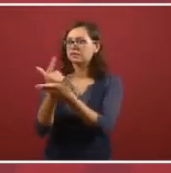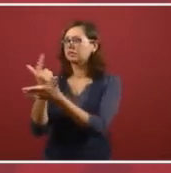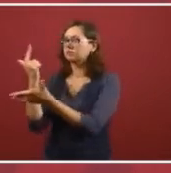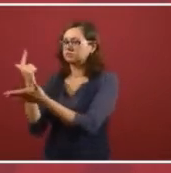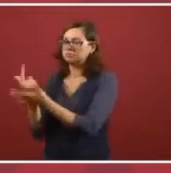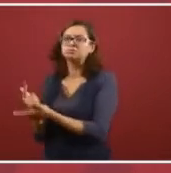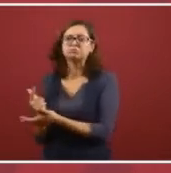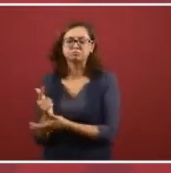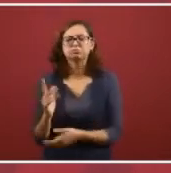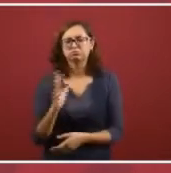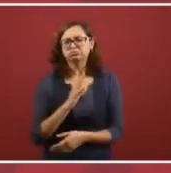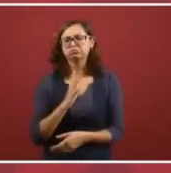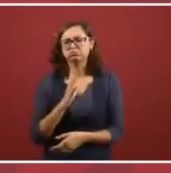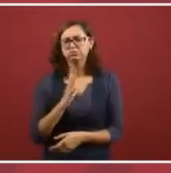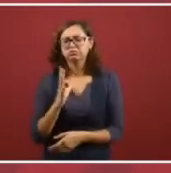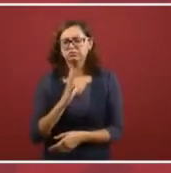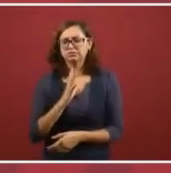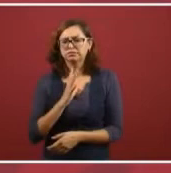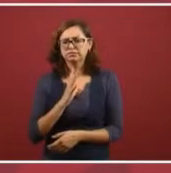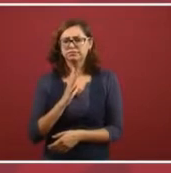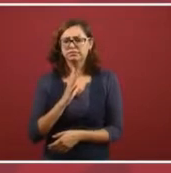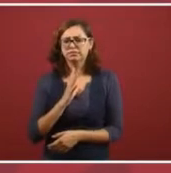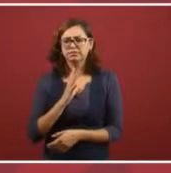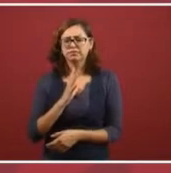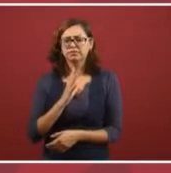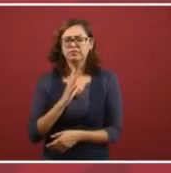can be.